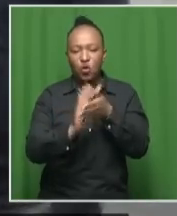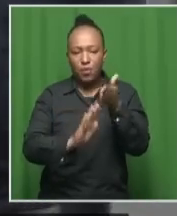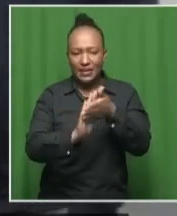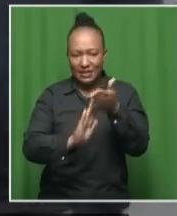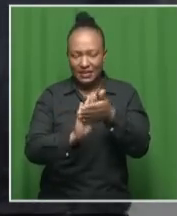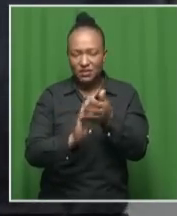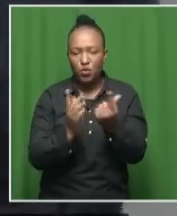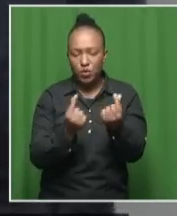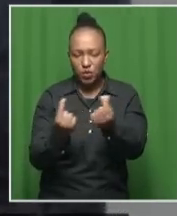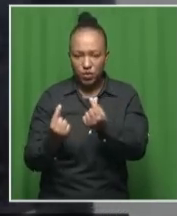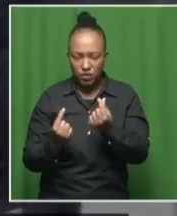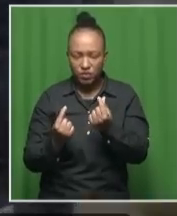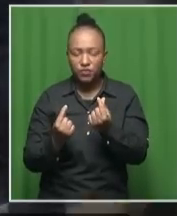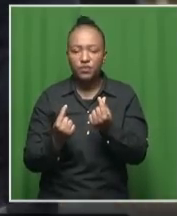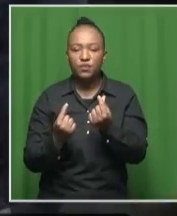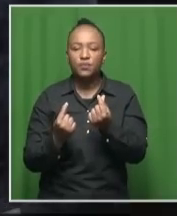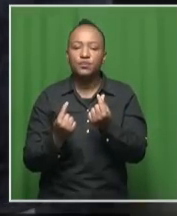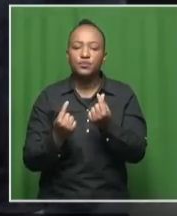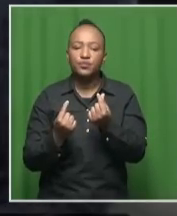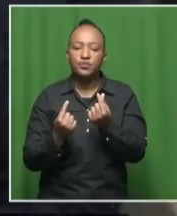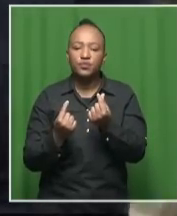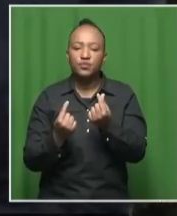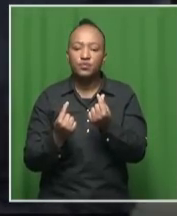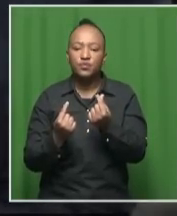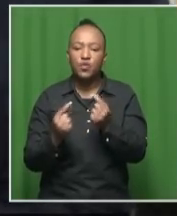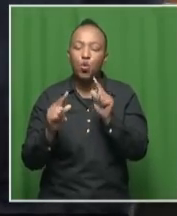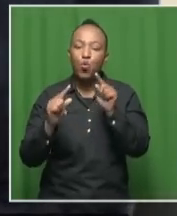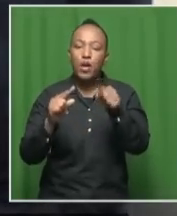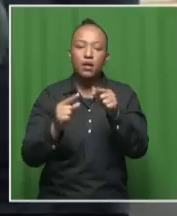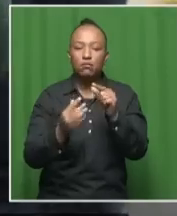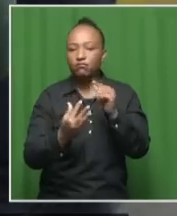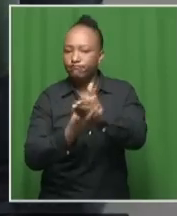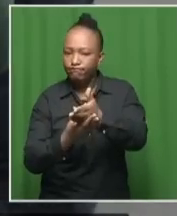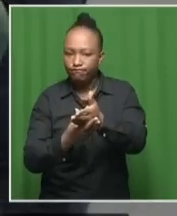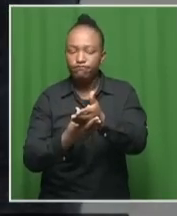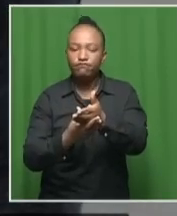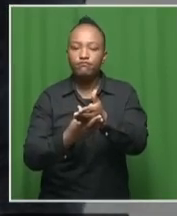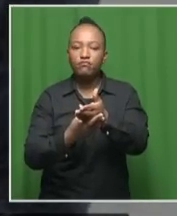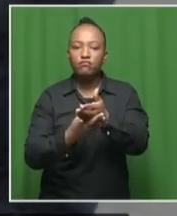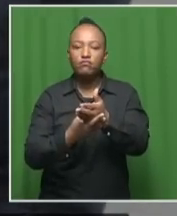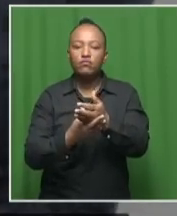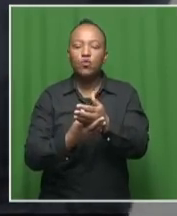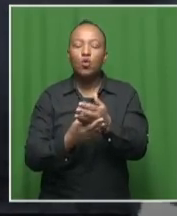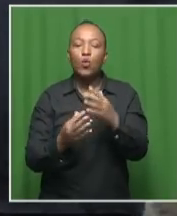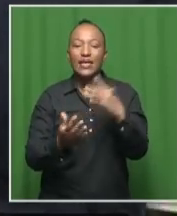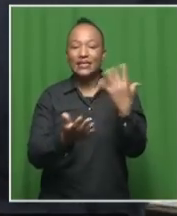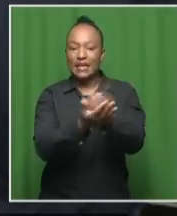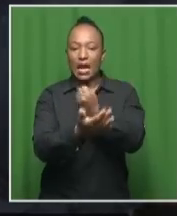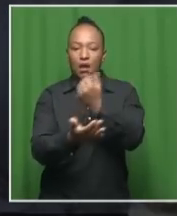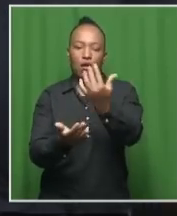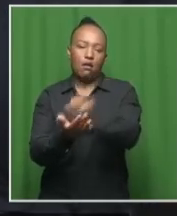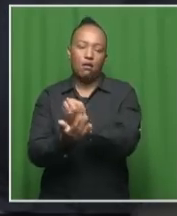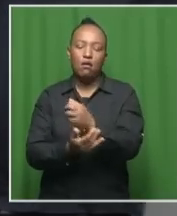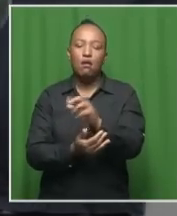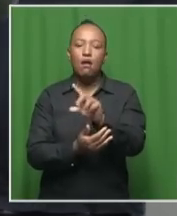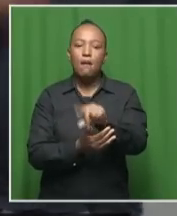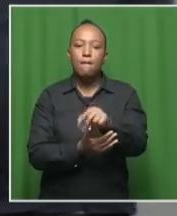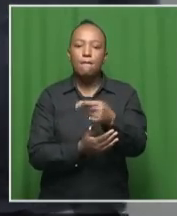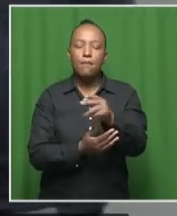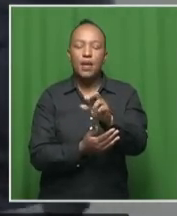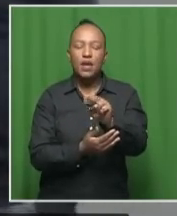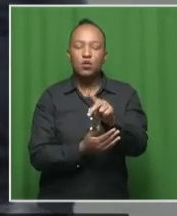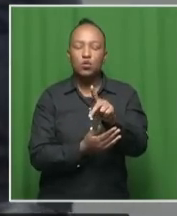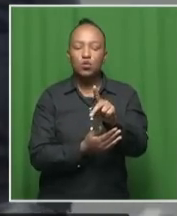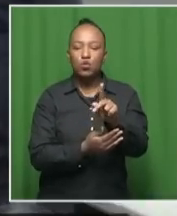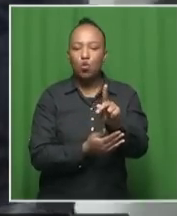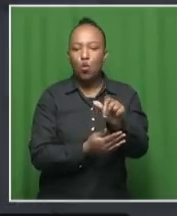go in with the, like, we disrupt them in terms of taking the, this penduga's. We take all the equipment and all of that.